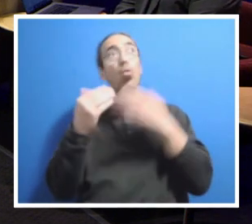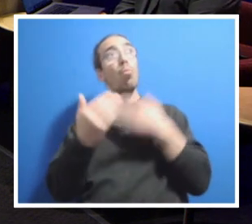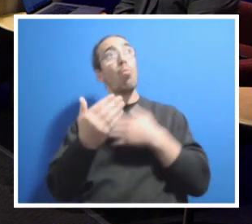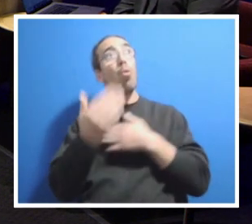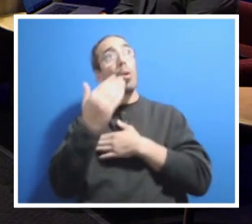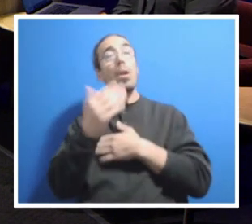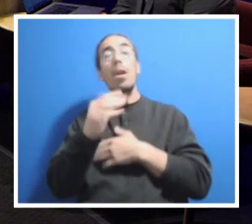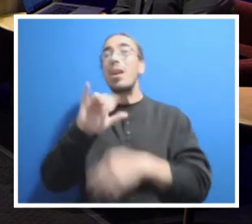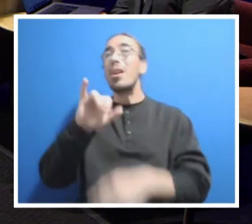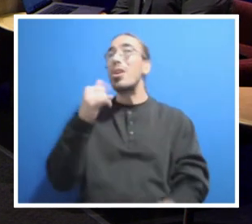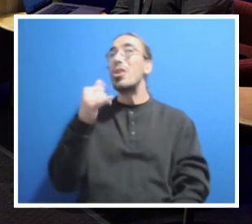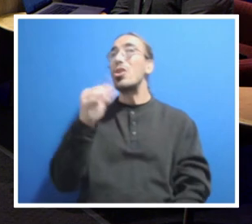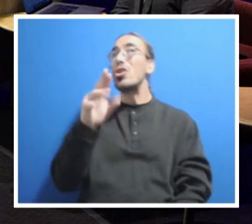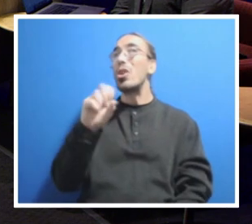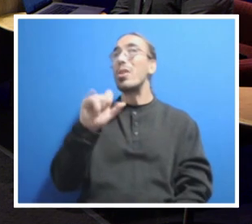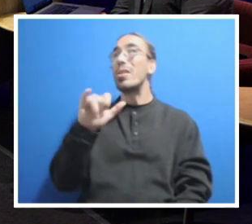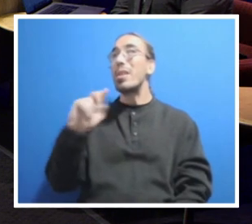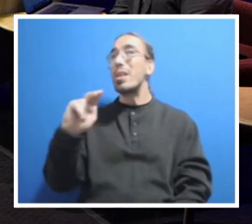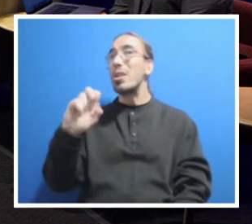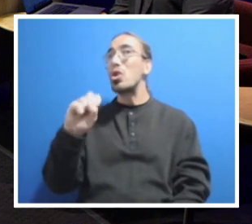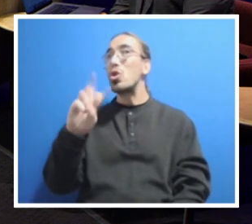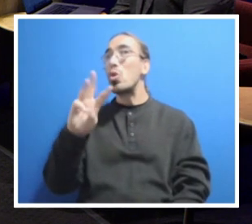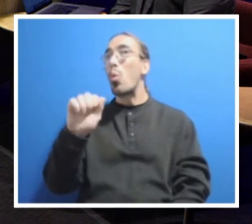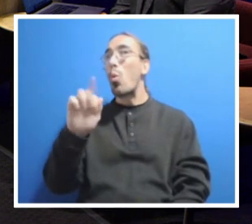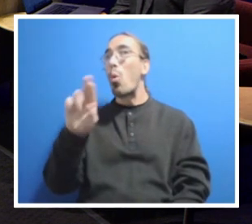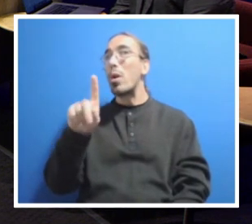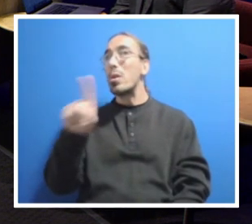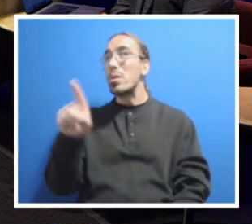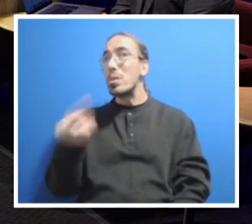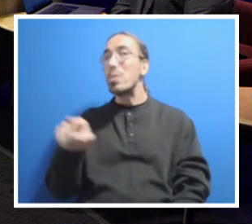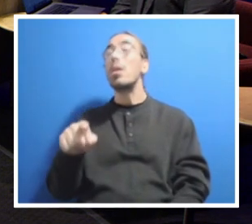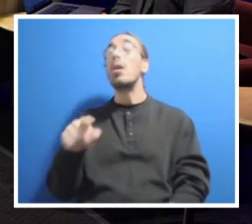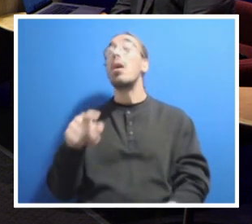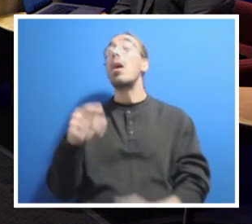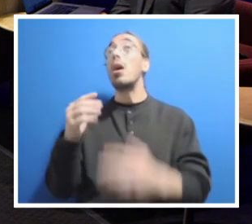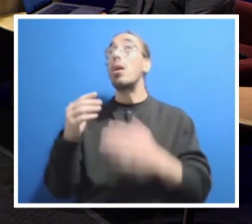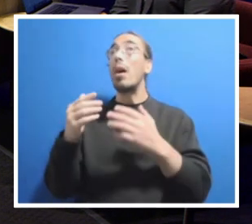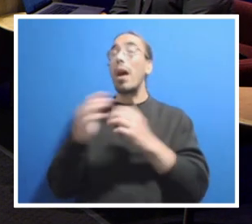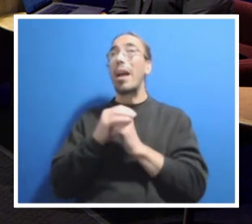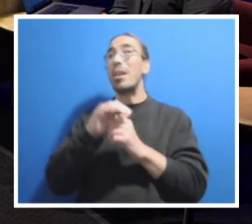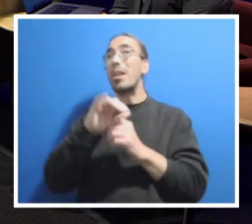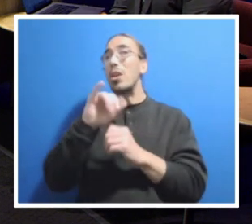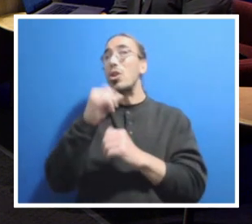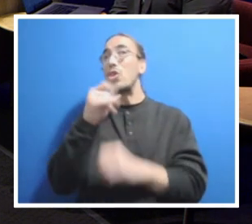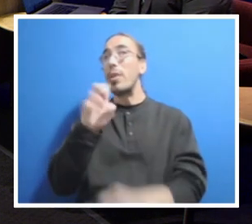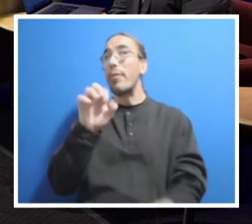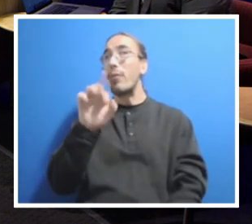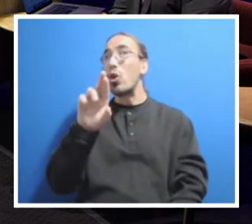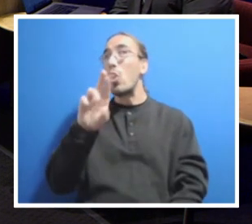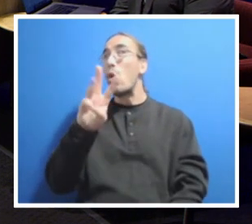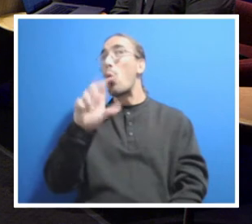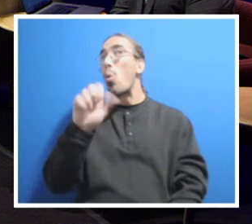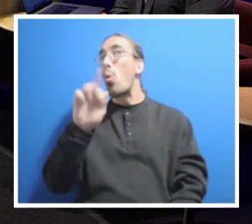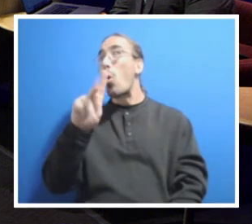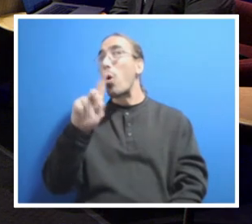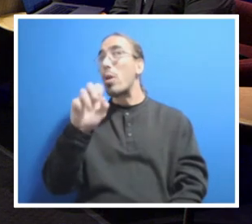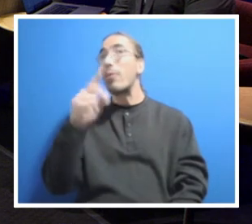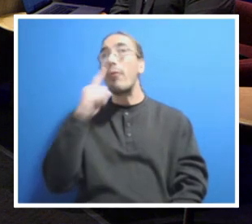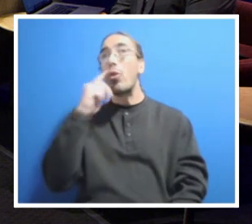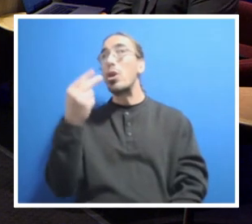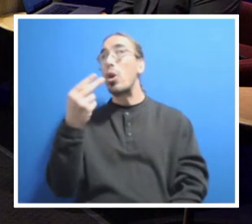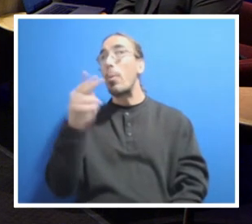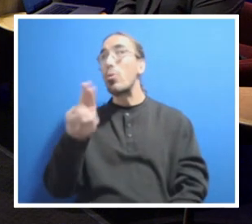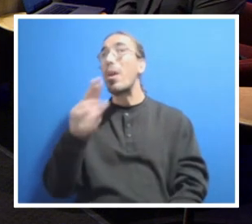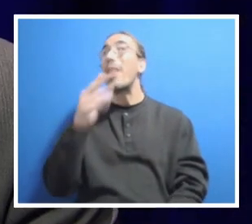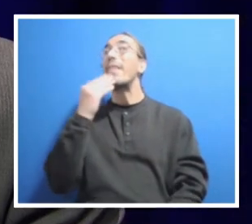our Interim Executive Vice President and Provost, and Jennifer Wilkes, our Interim Vice President for Human Resources. Thank you all for joining us.